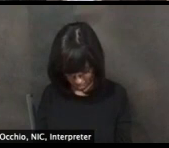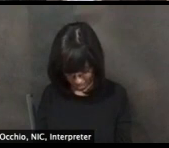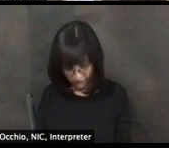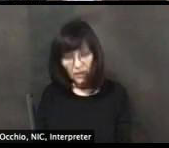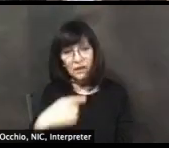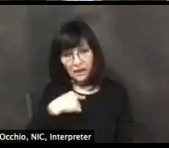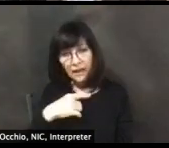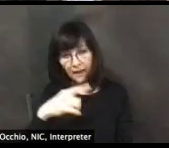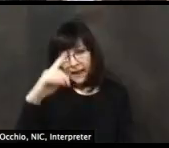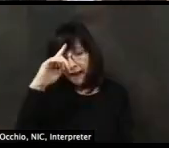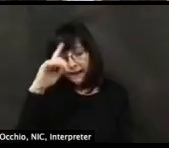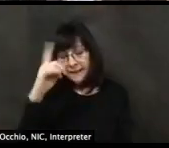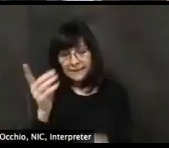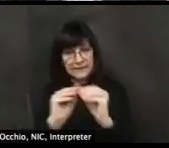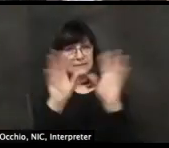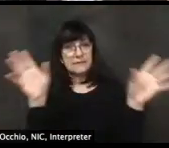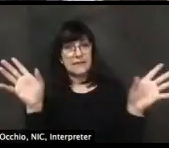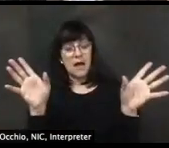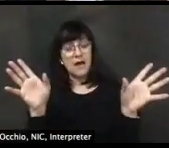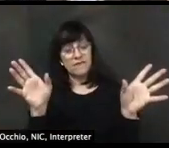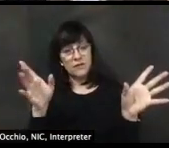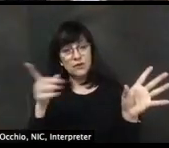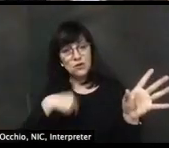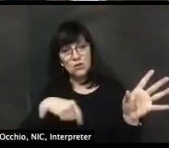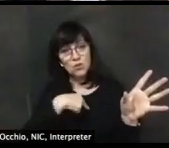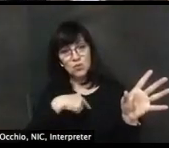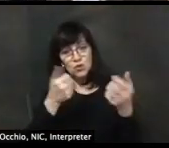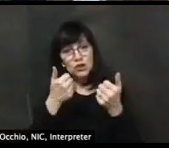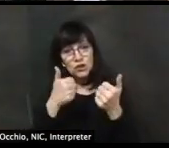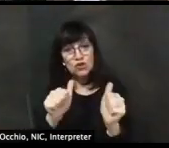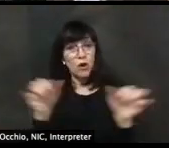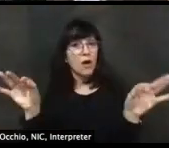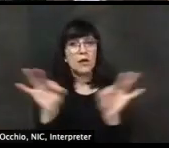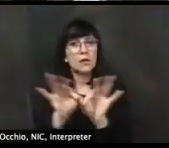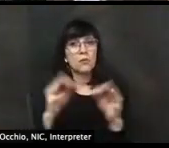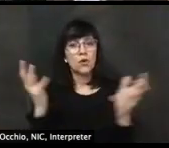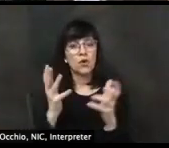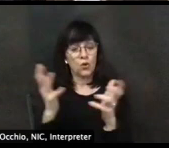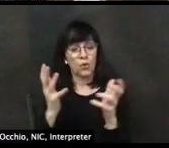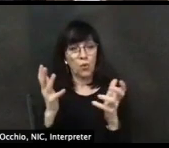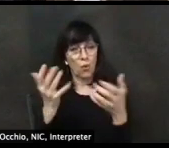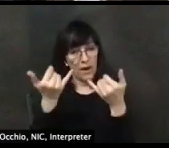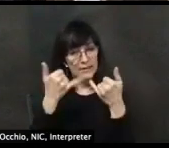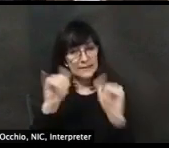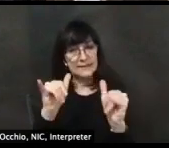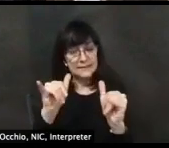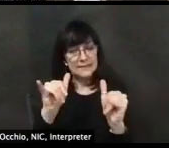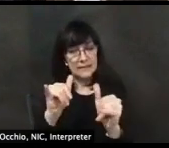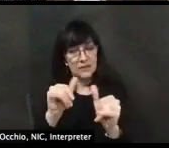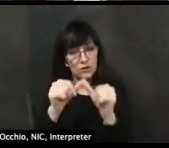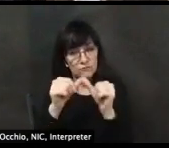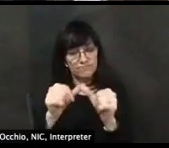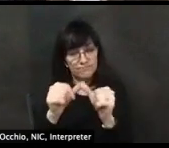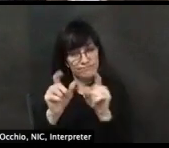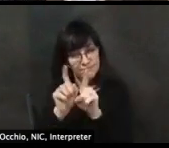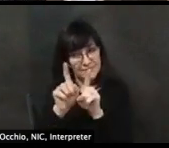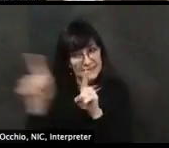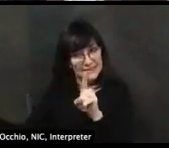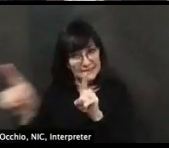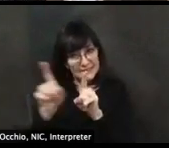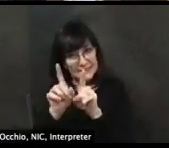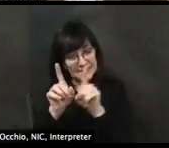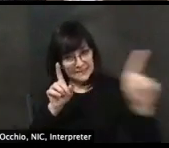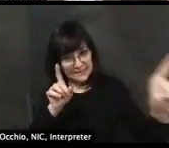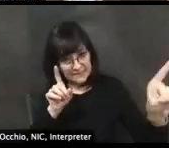distance ourselves from each other. Right now, when there's no treatment, there's no vaccine, this is the